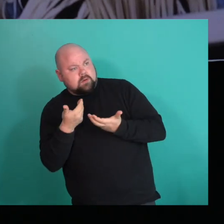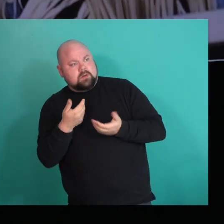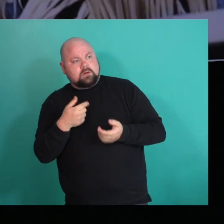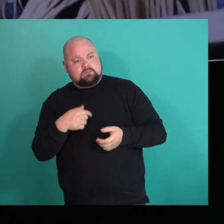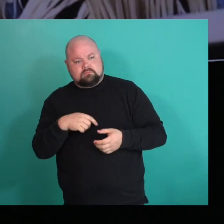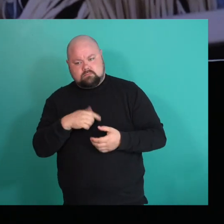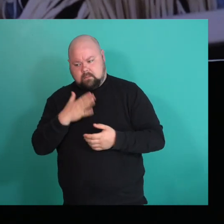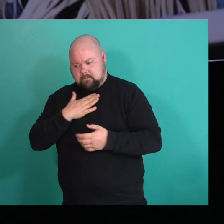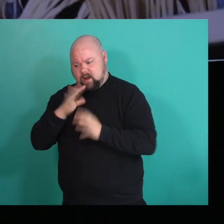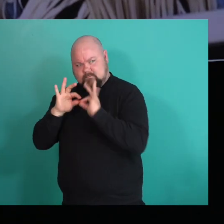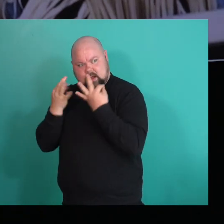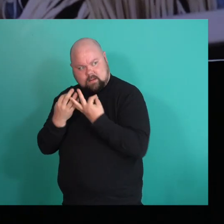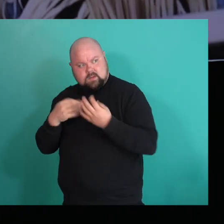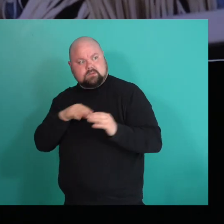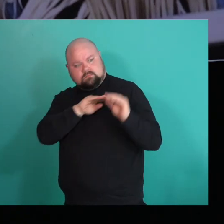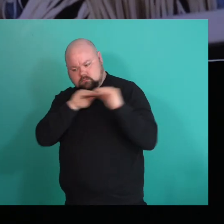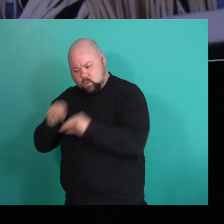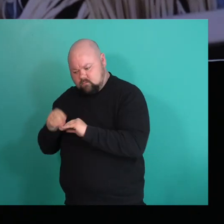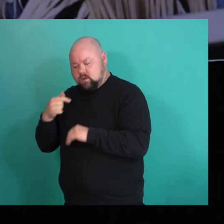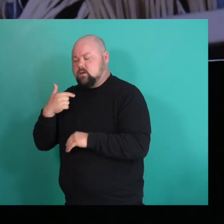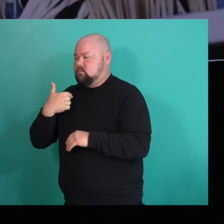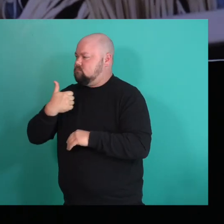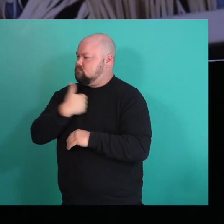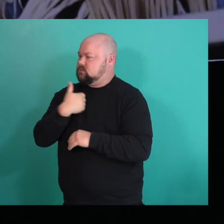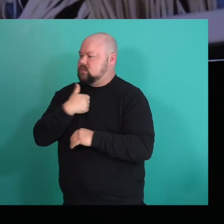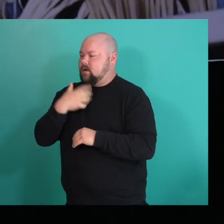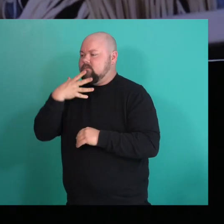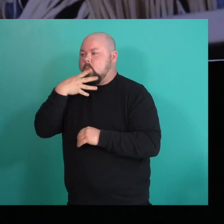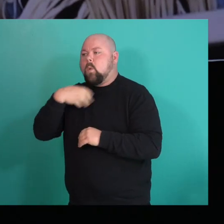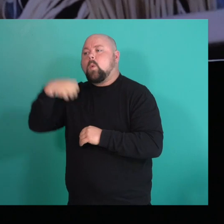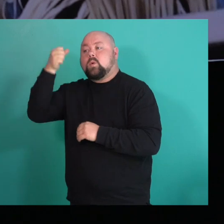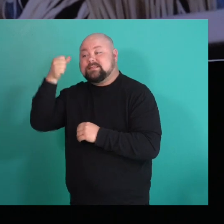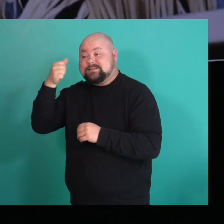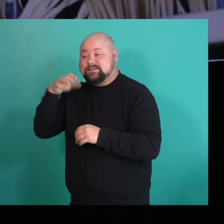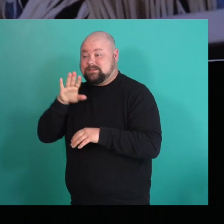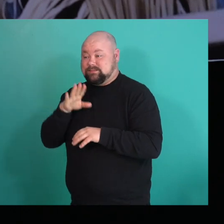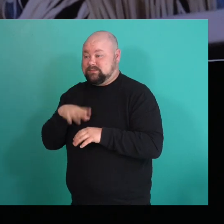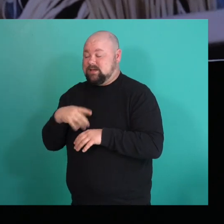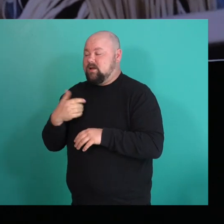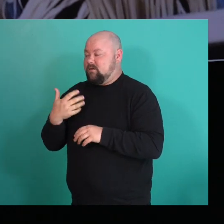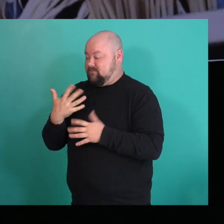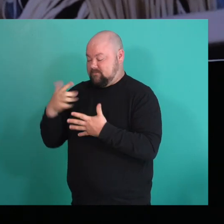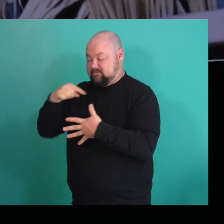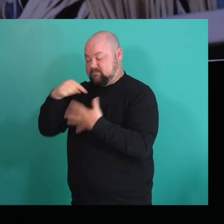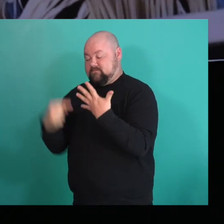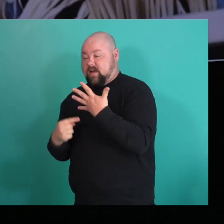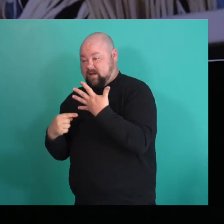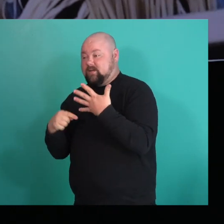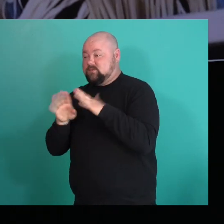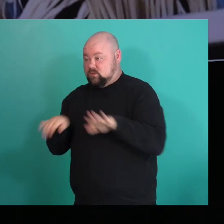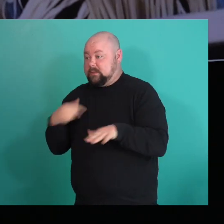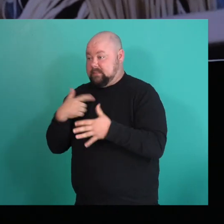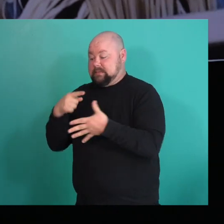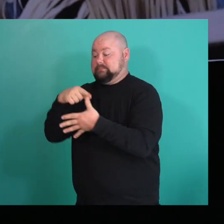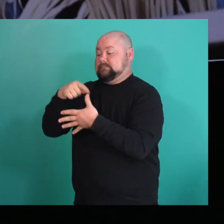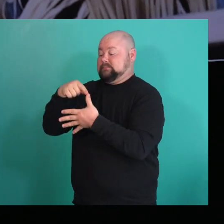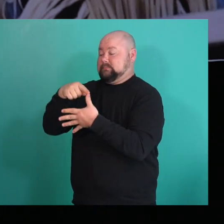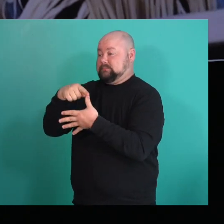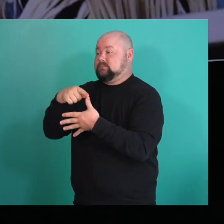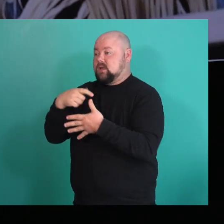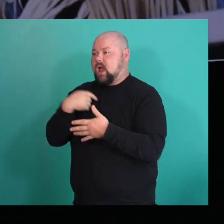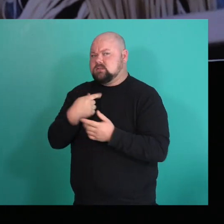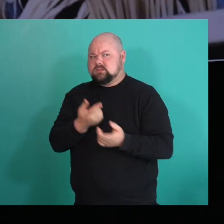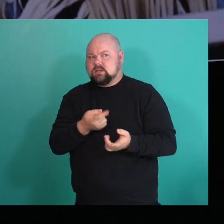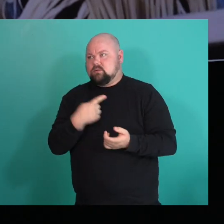I'm the oldest of five kids and I'm fairly stubborn. I'm a Taurus. And I was like, mom, dad, so-and-so is staying with us. And they're like, oh,